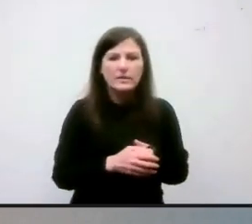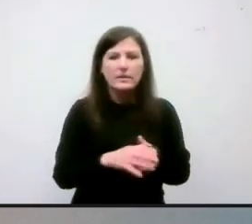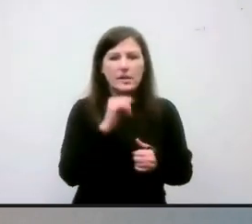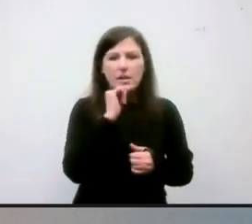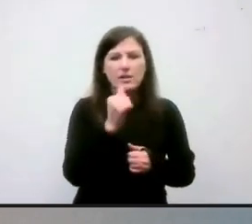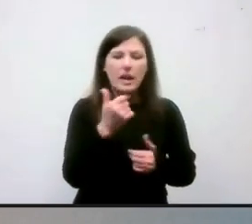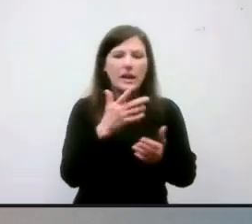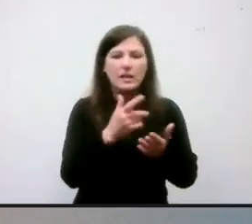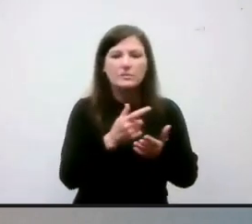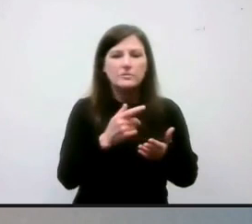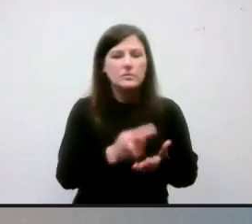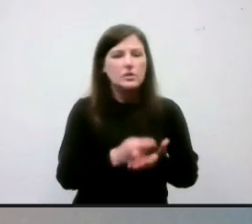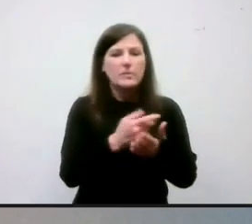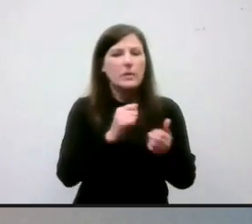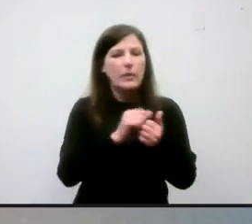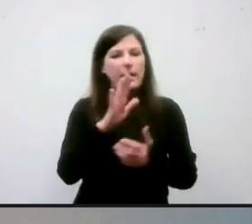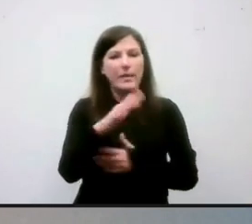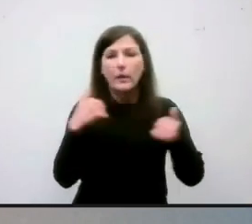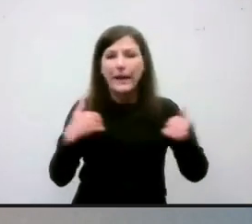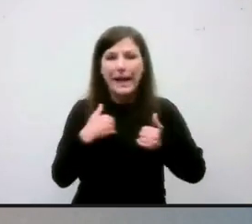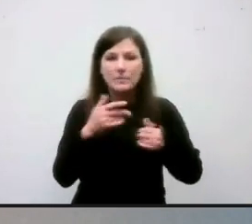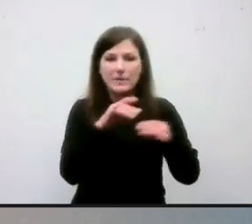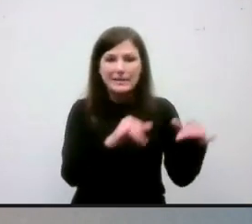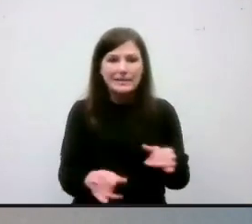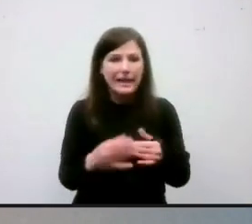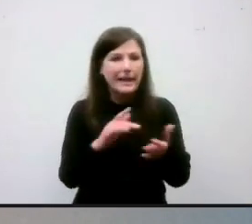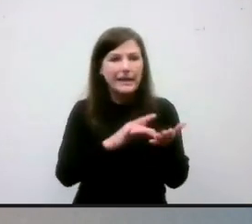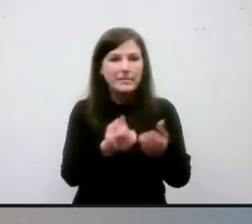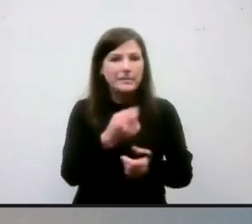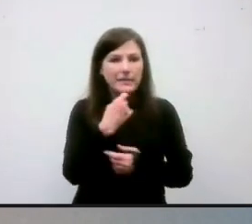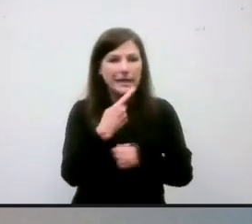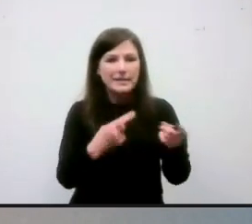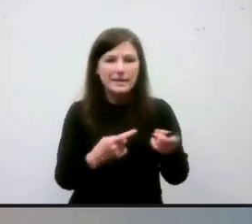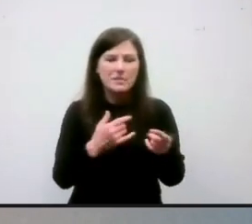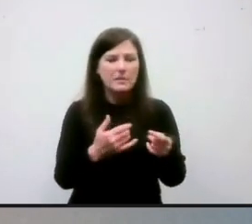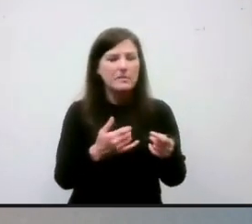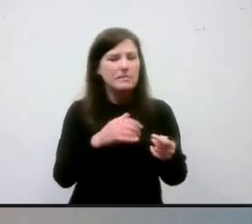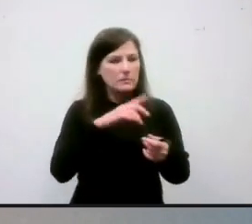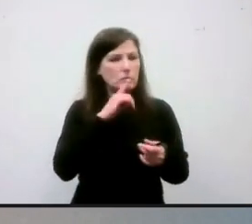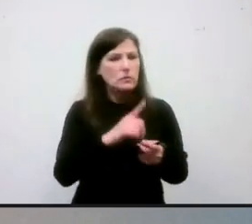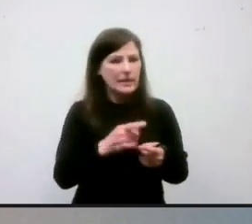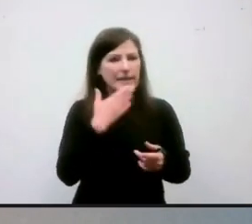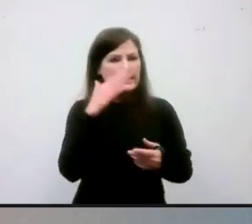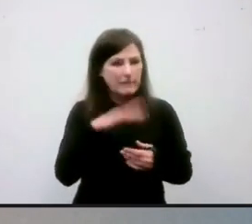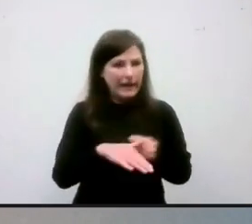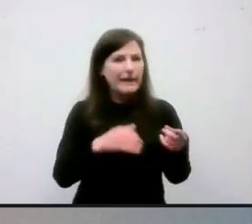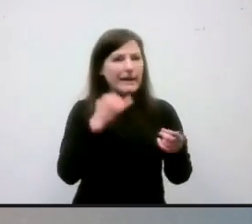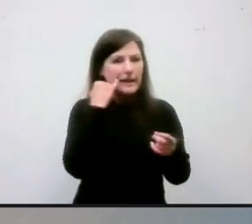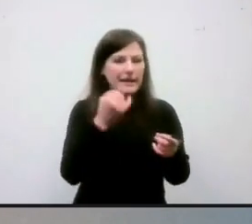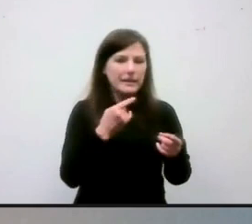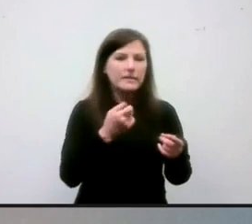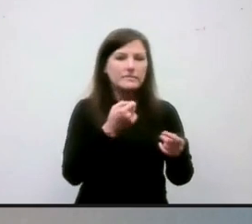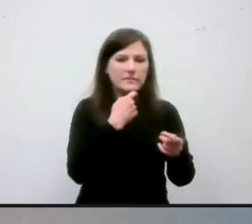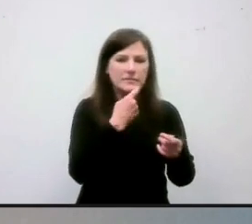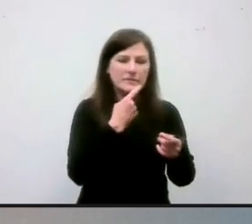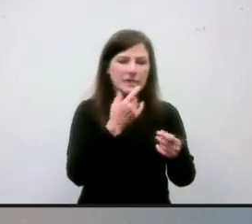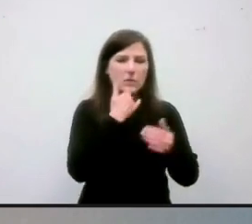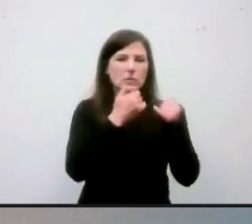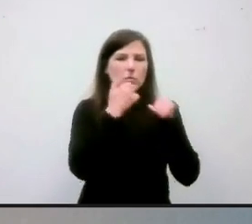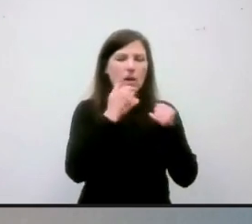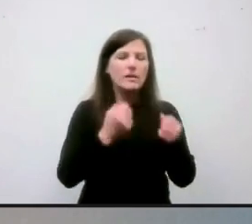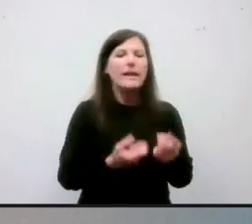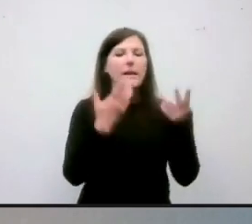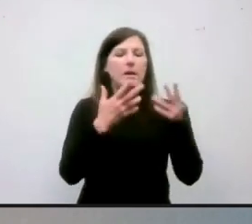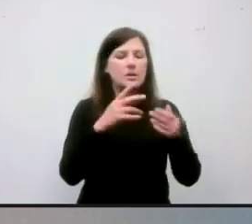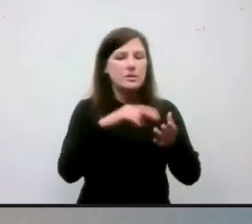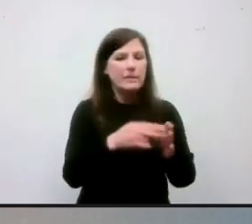medication. It can be dangerous to get the wrong doses of medication, especially for something that's a horse or a cow. So, you